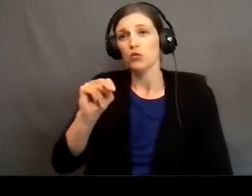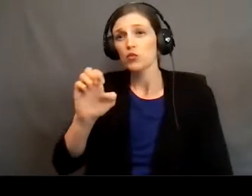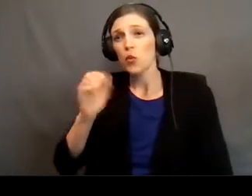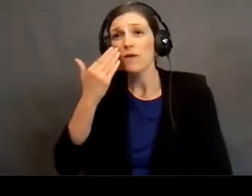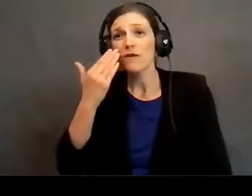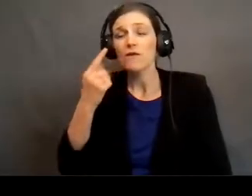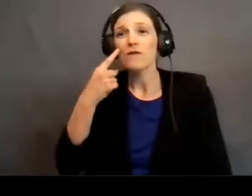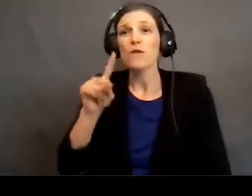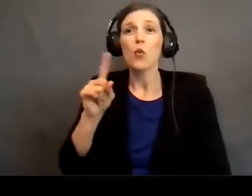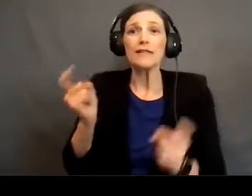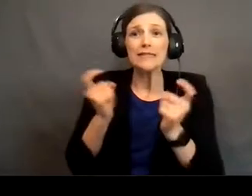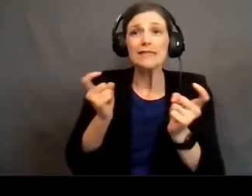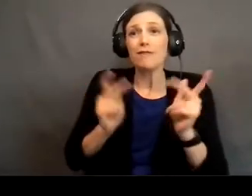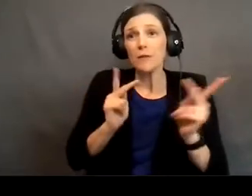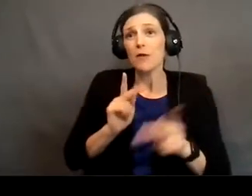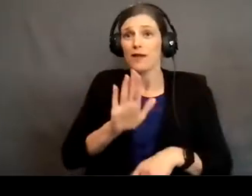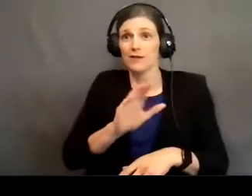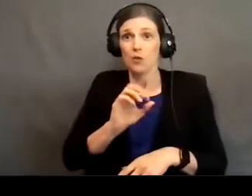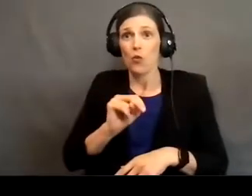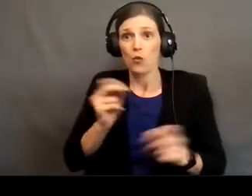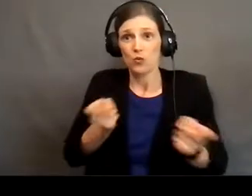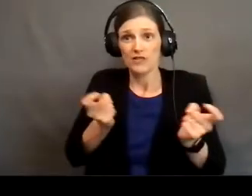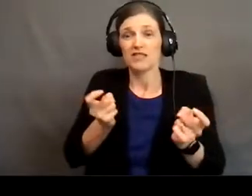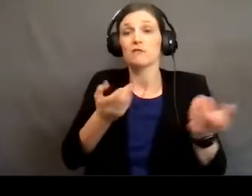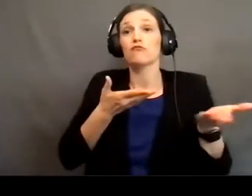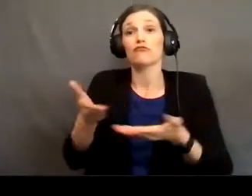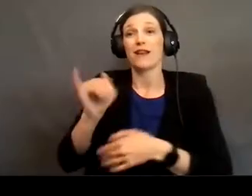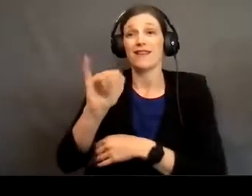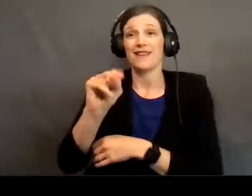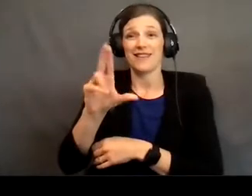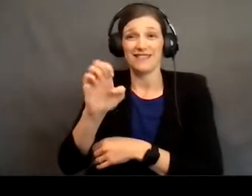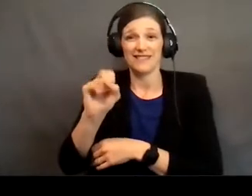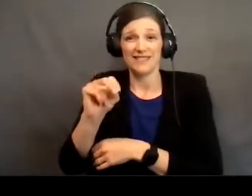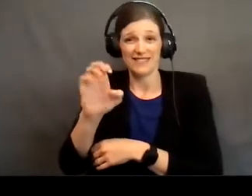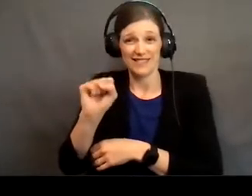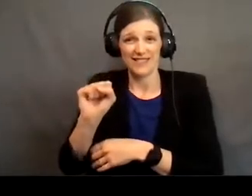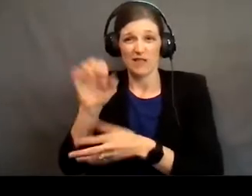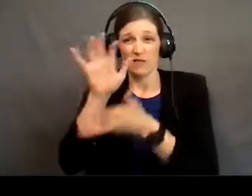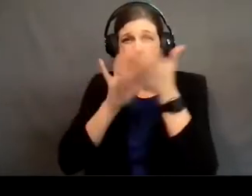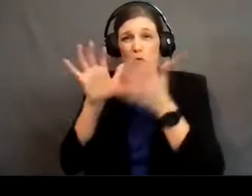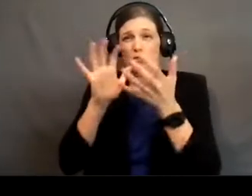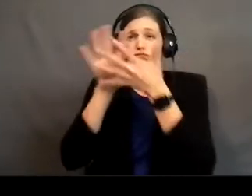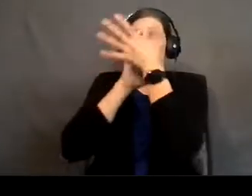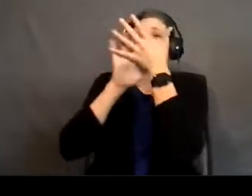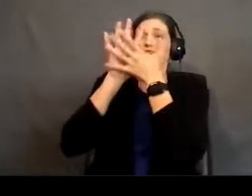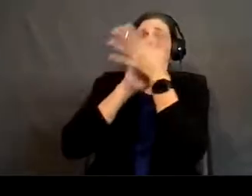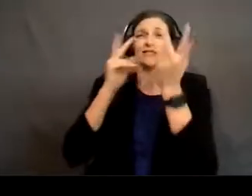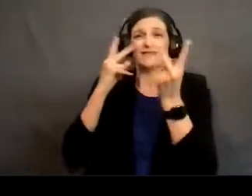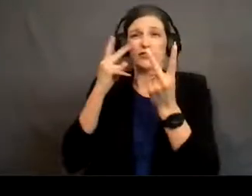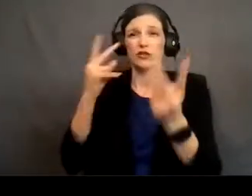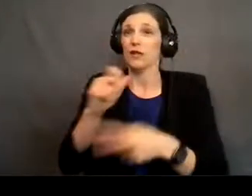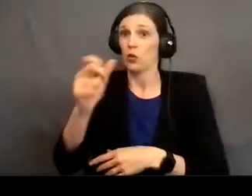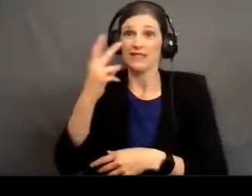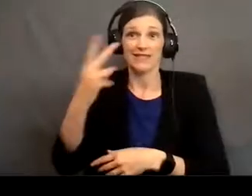own sins. And he brought with him incense so that the smoke would obscure his vision so he wasn't seeing